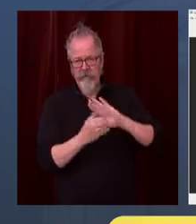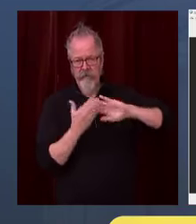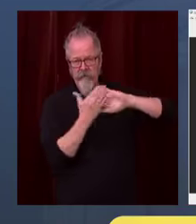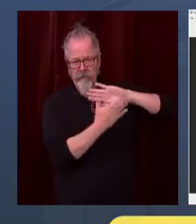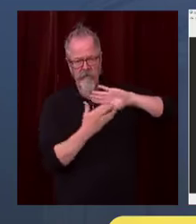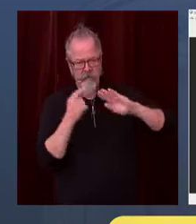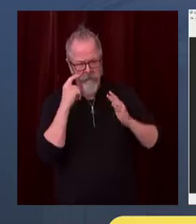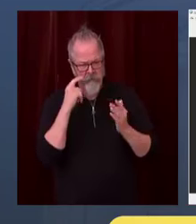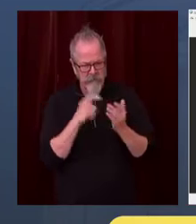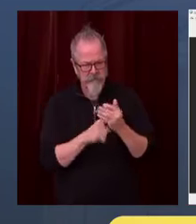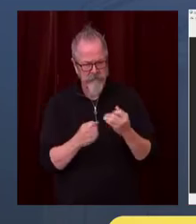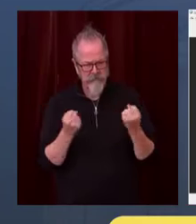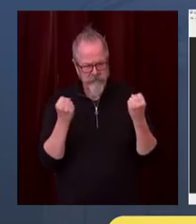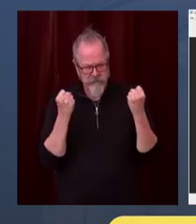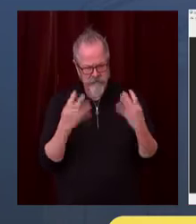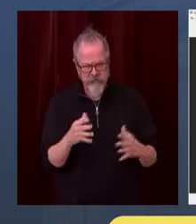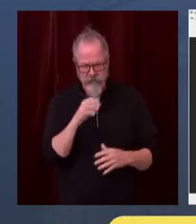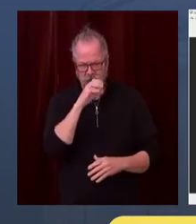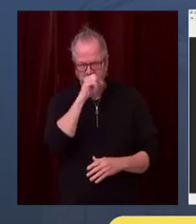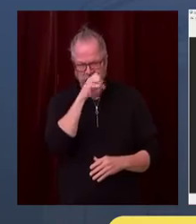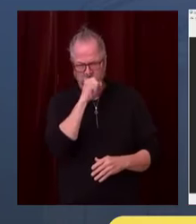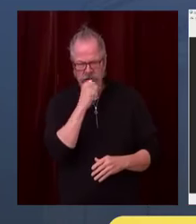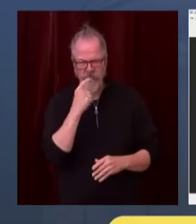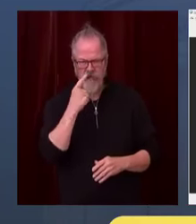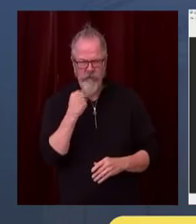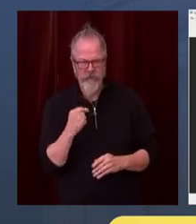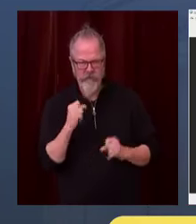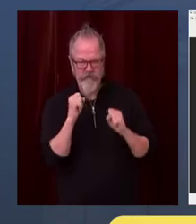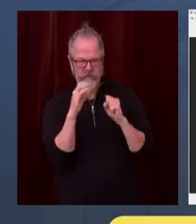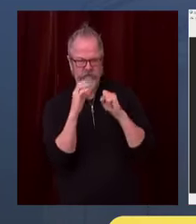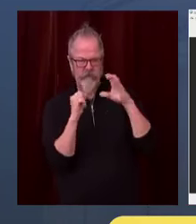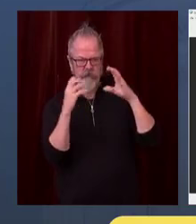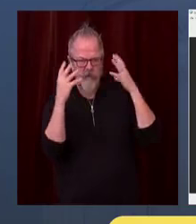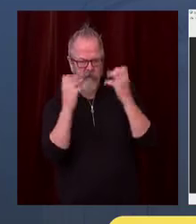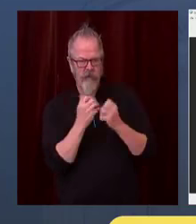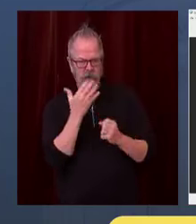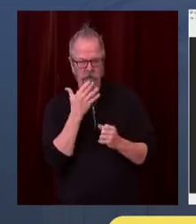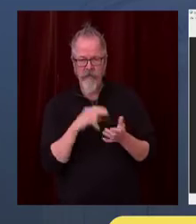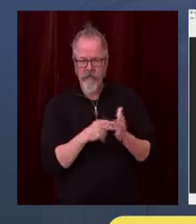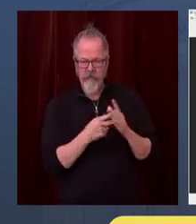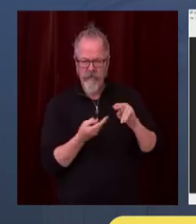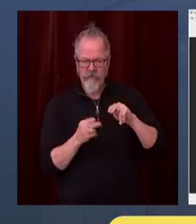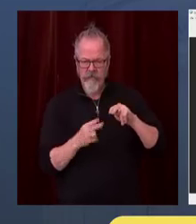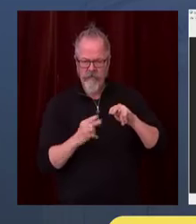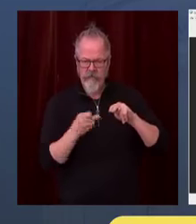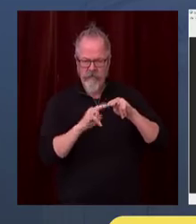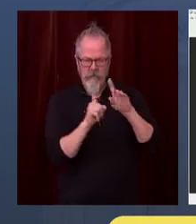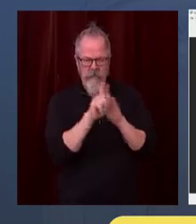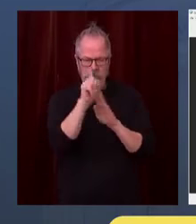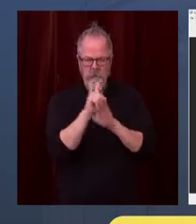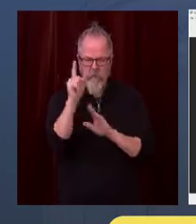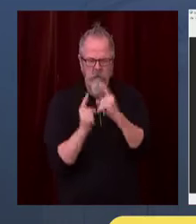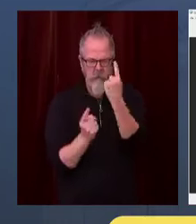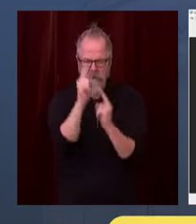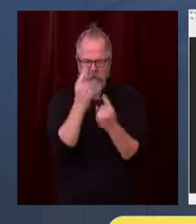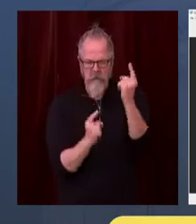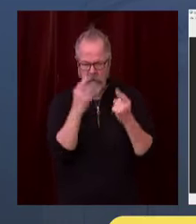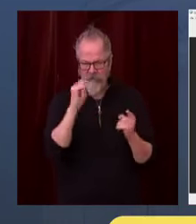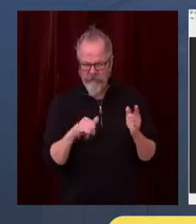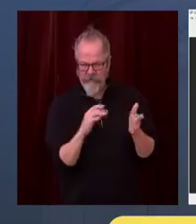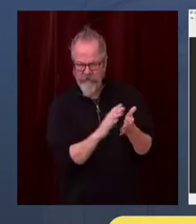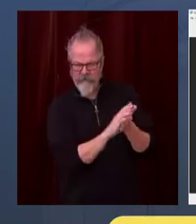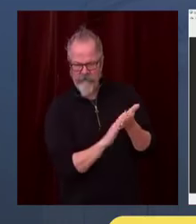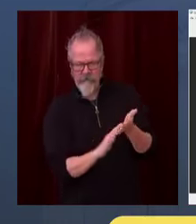This increase is simply not sustainable. We will eventually exceed the capacity in our hospitals to adequately care for all